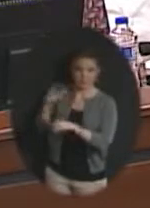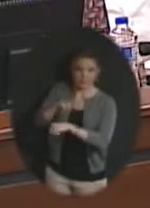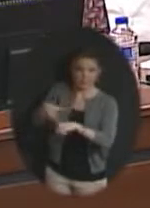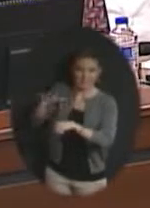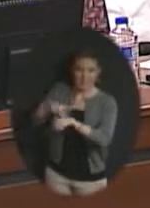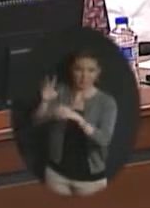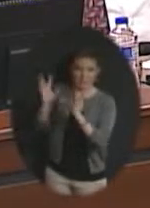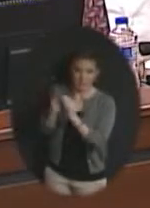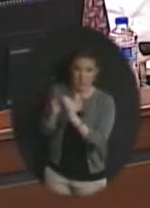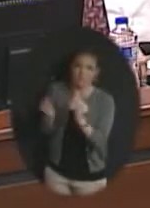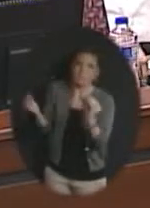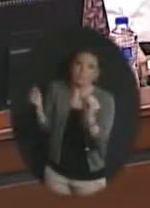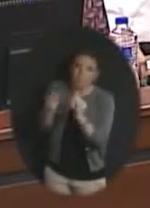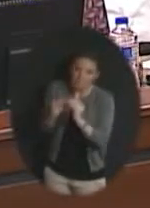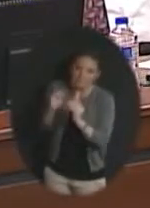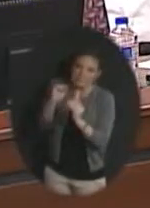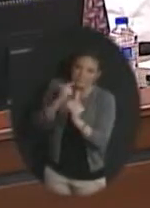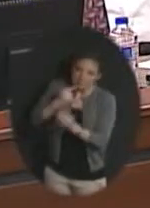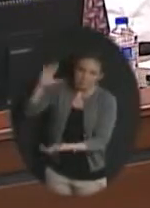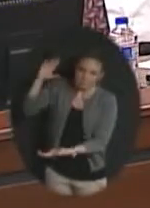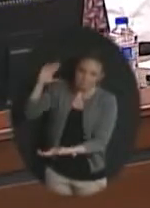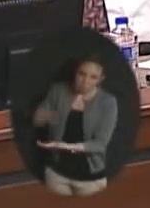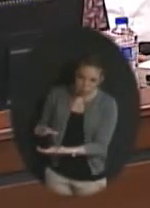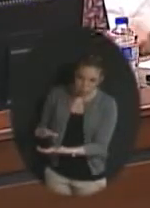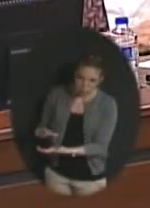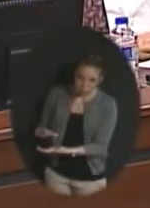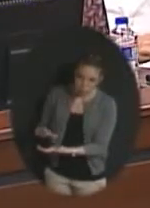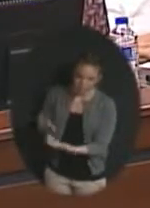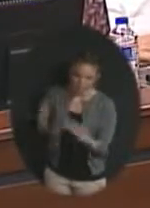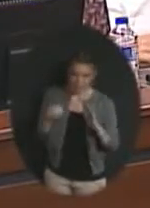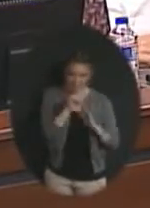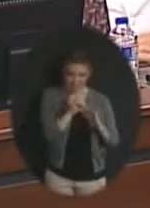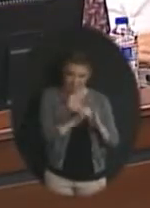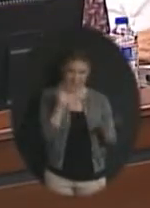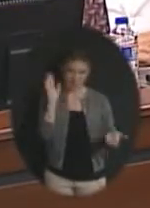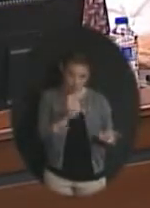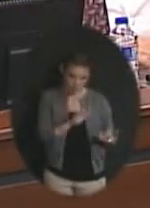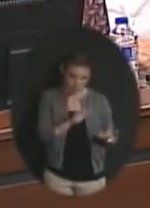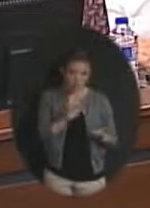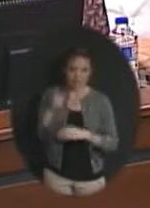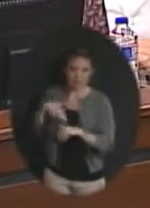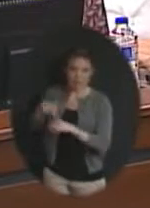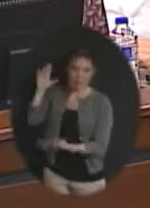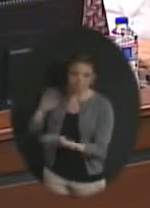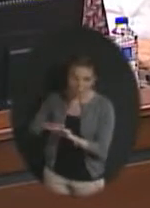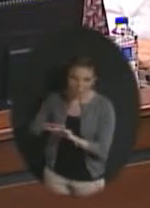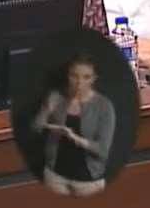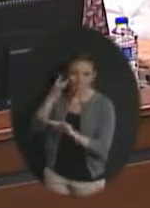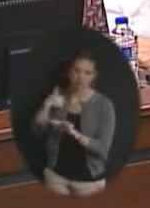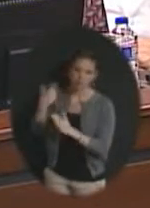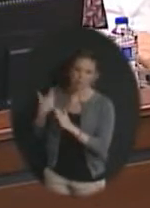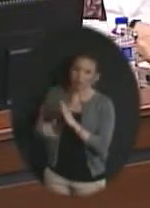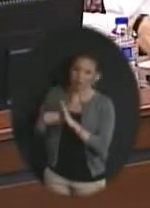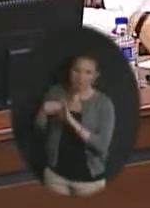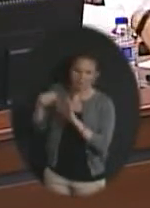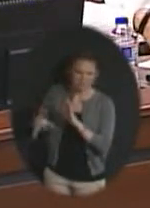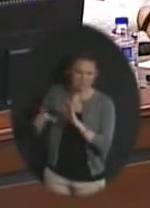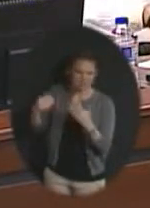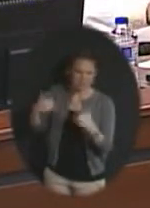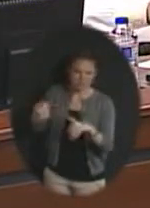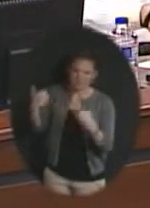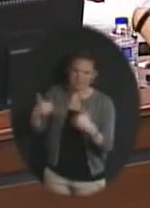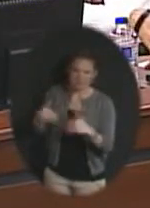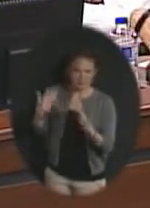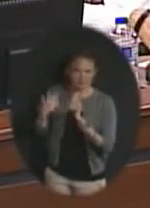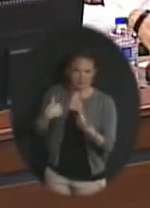is even more significantly reduced than the state convention and that as you might guess is because of the cost of going to those conventions